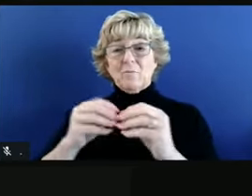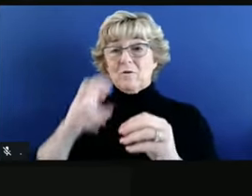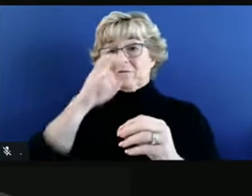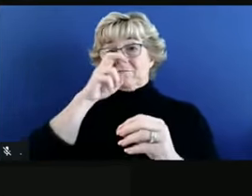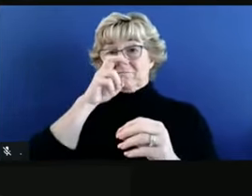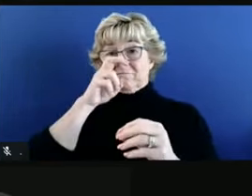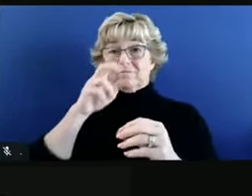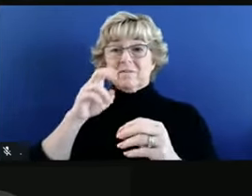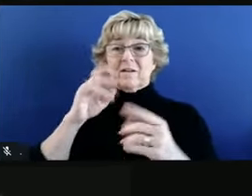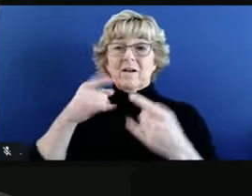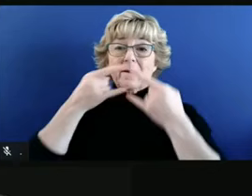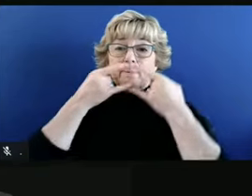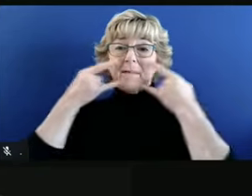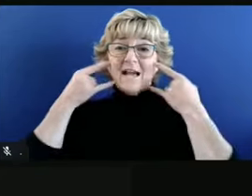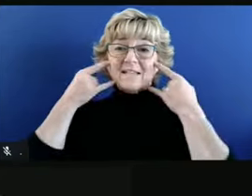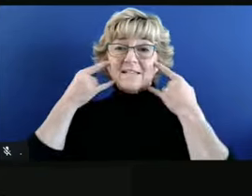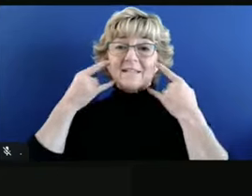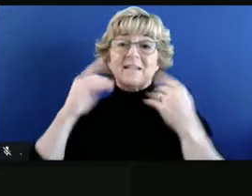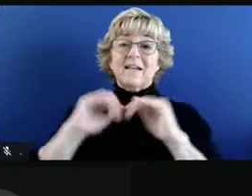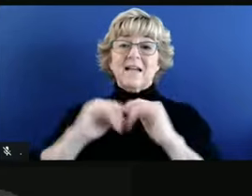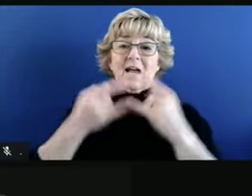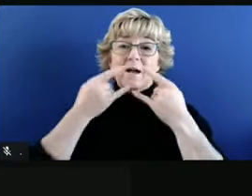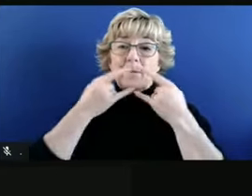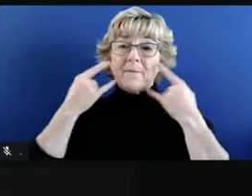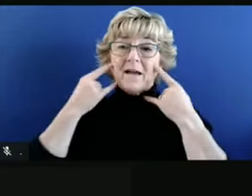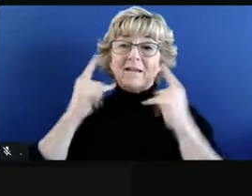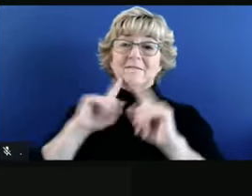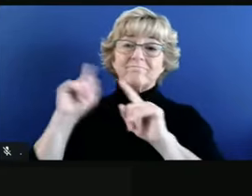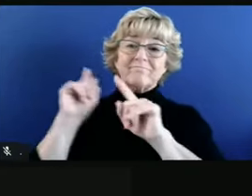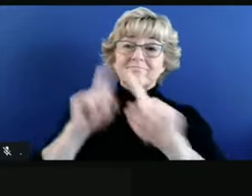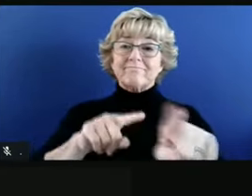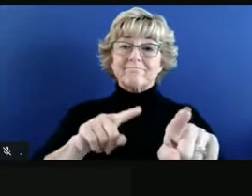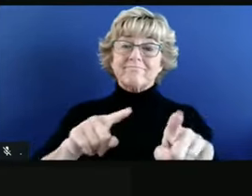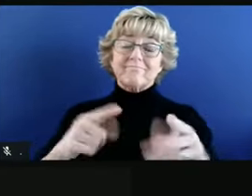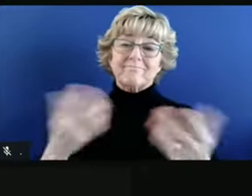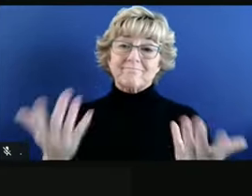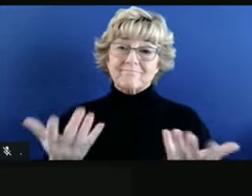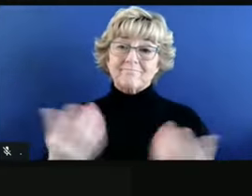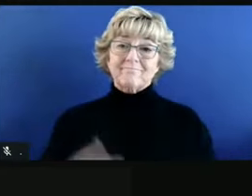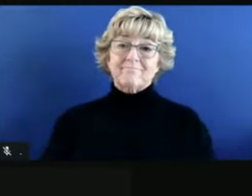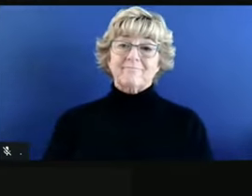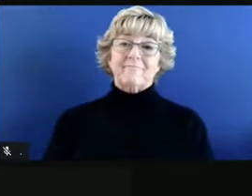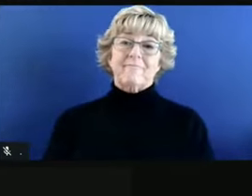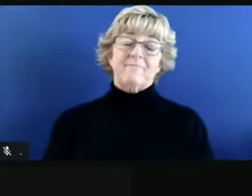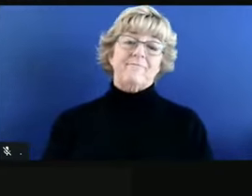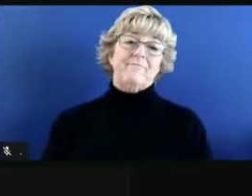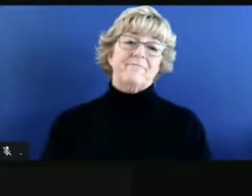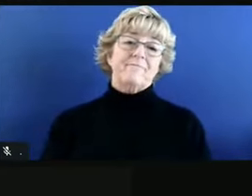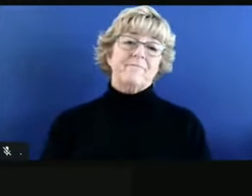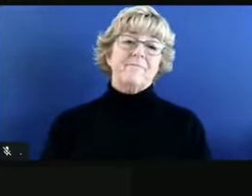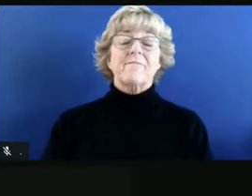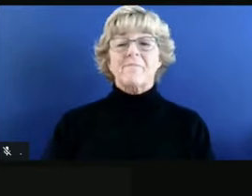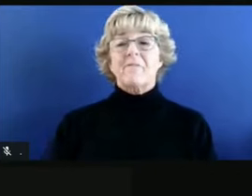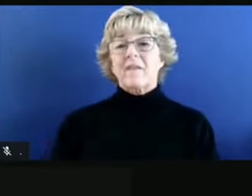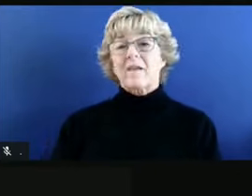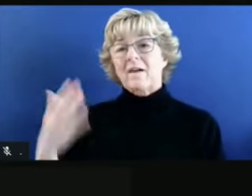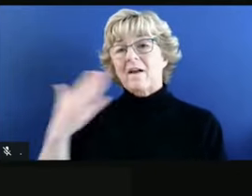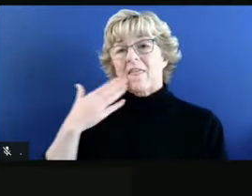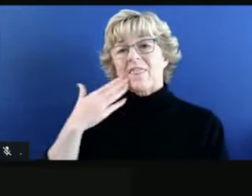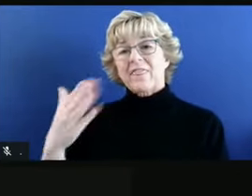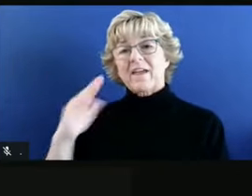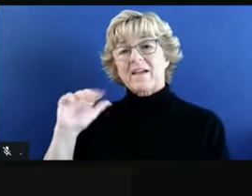enforcement stance on the mask issue in particular? Yeah, no, thanks, Angela, for both of those questions.